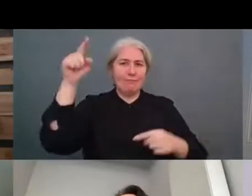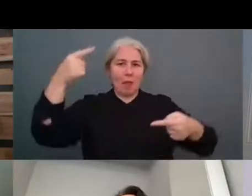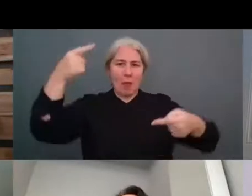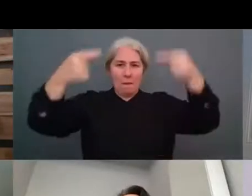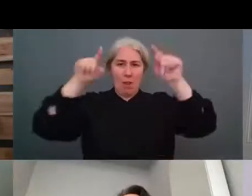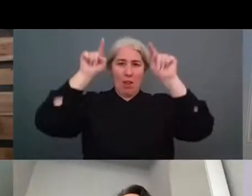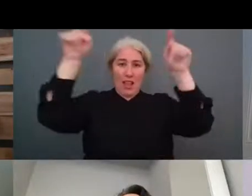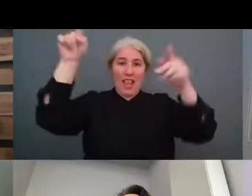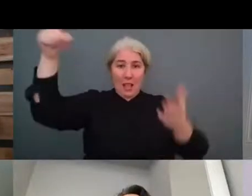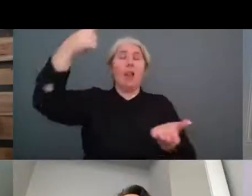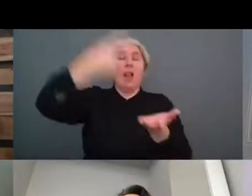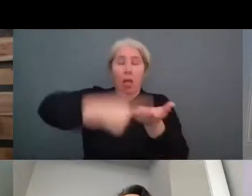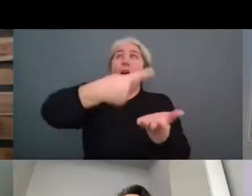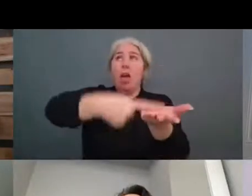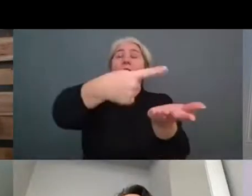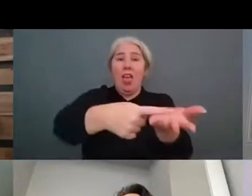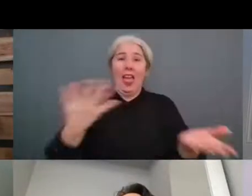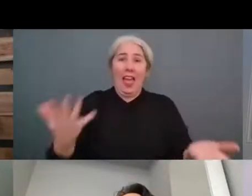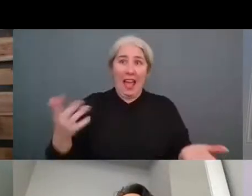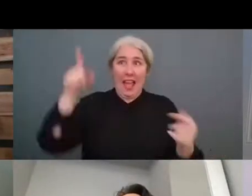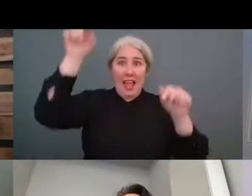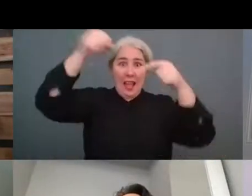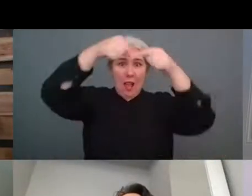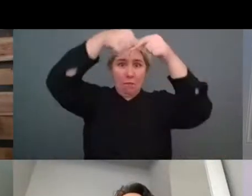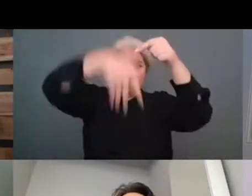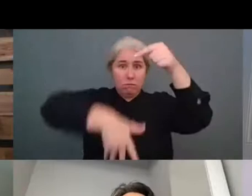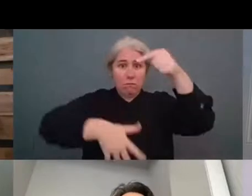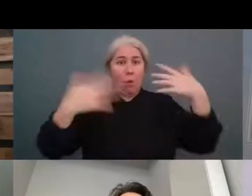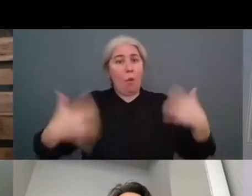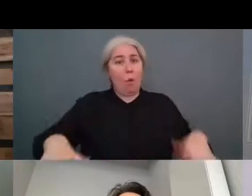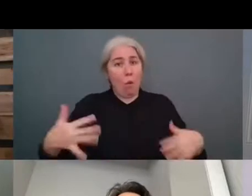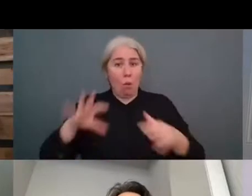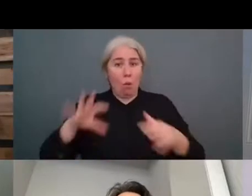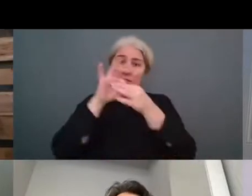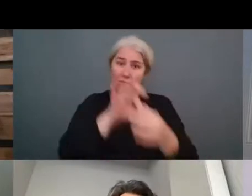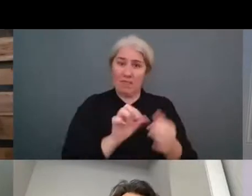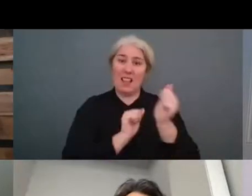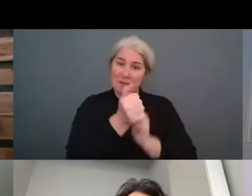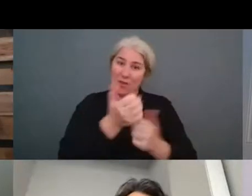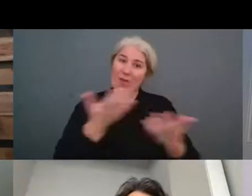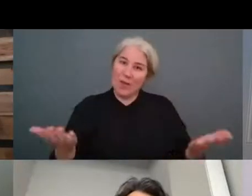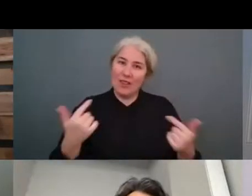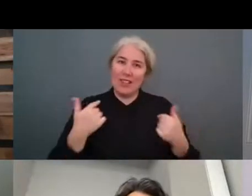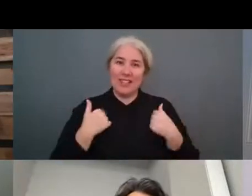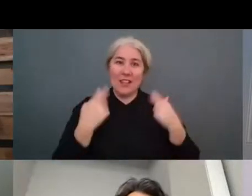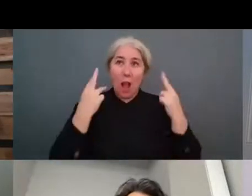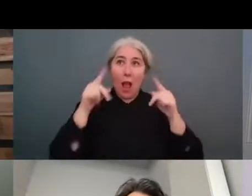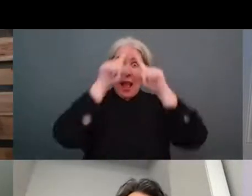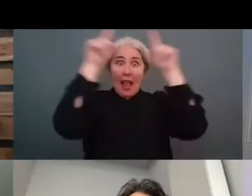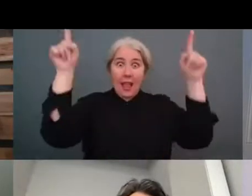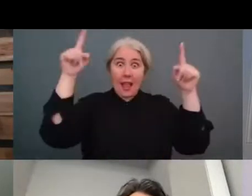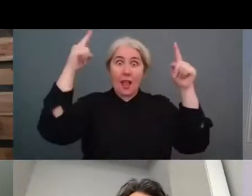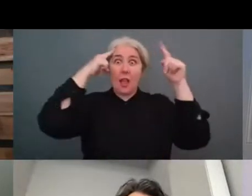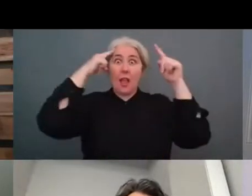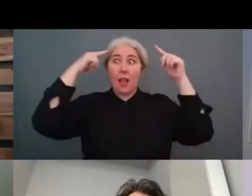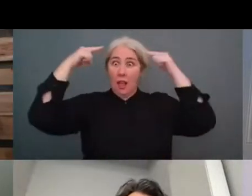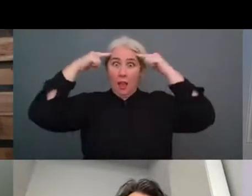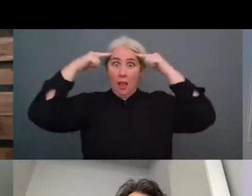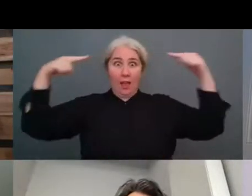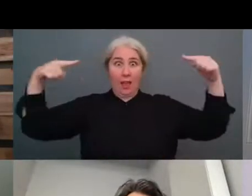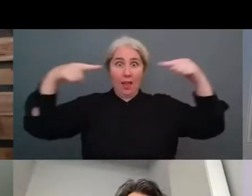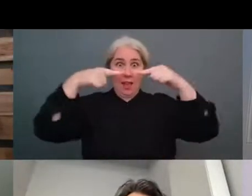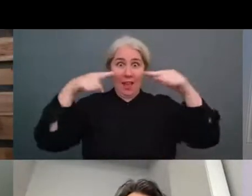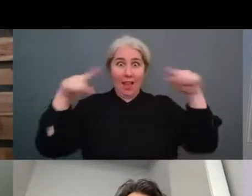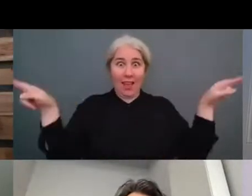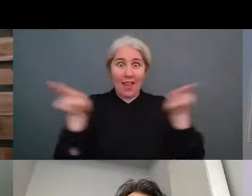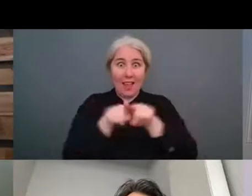of decisions and in a lot of sectors including sports um so i'll i think that's this is enough for